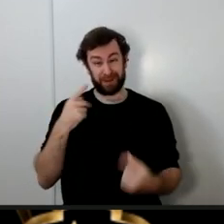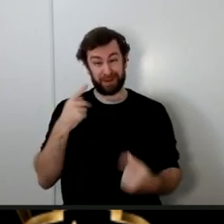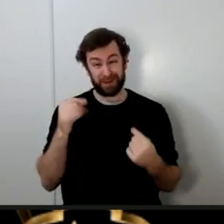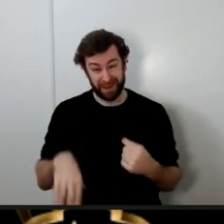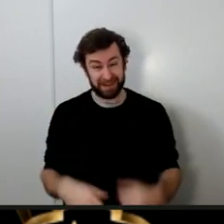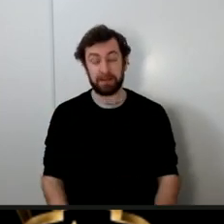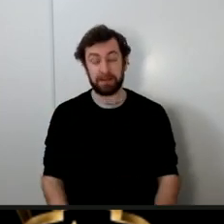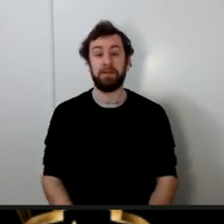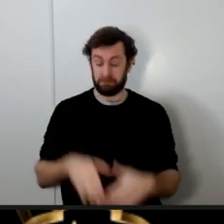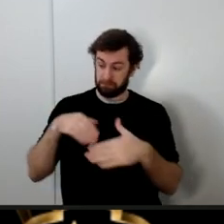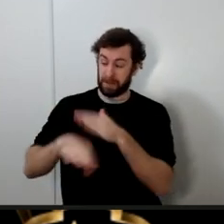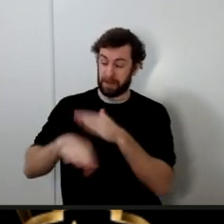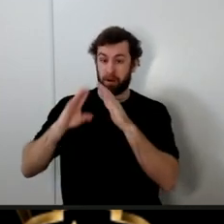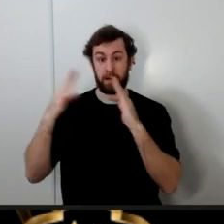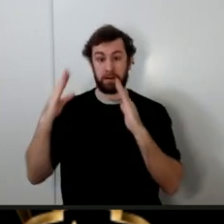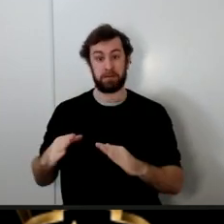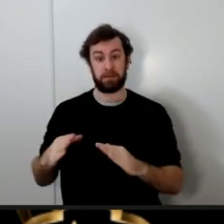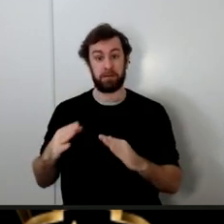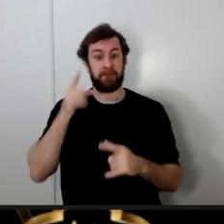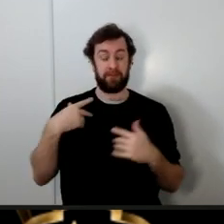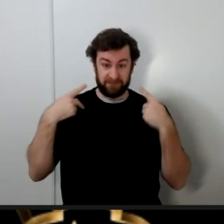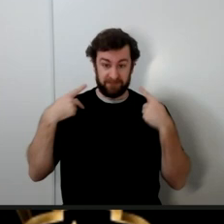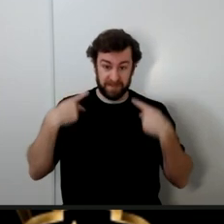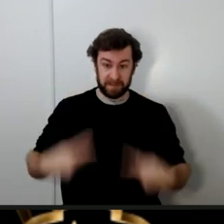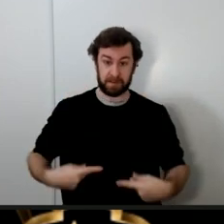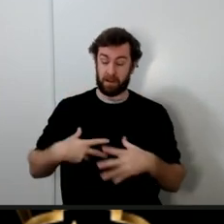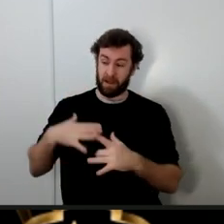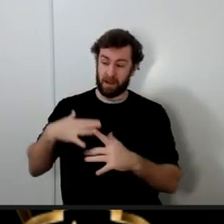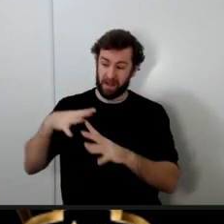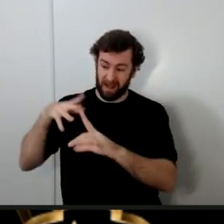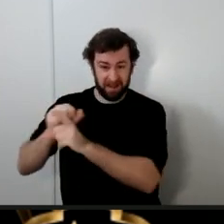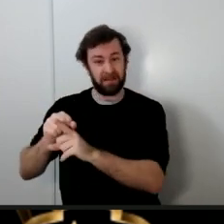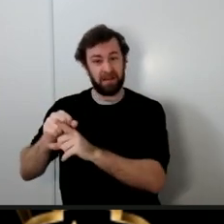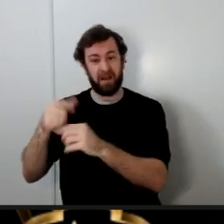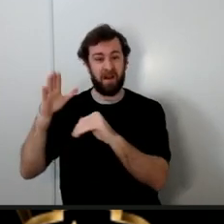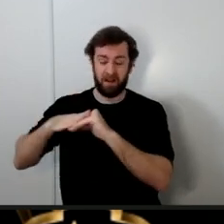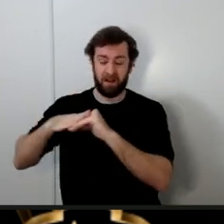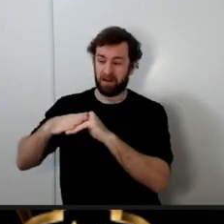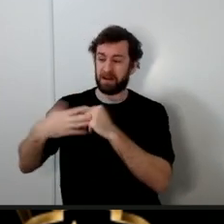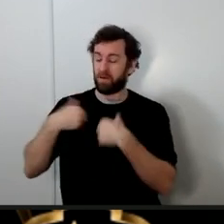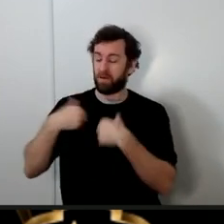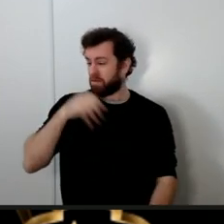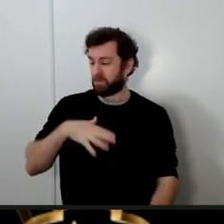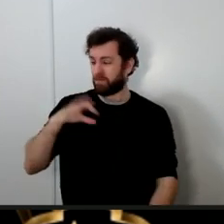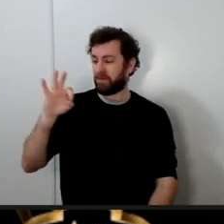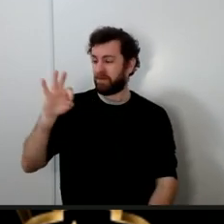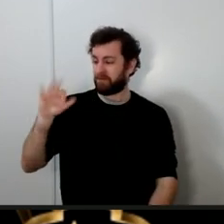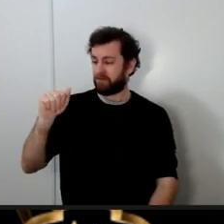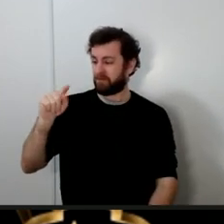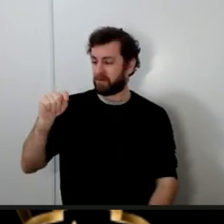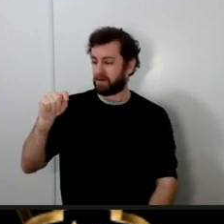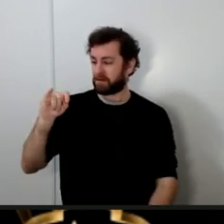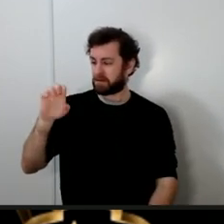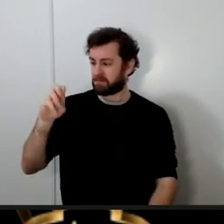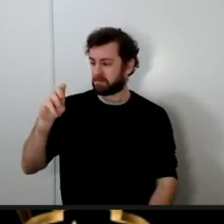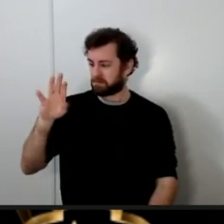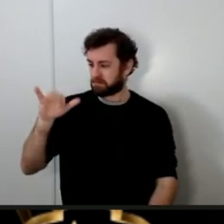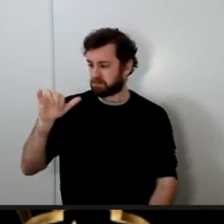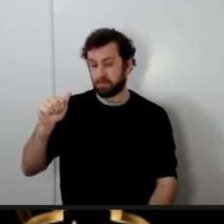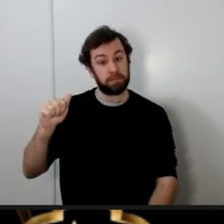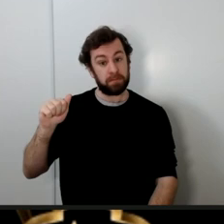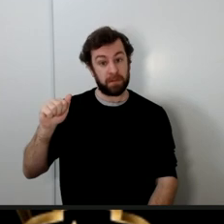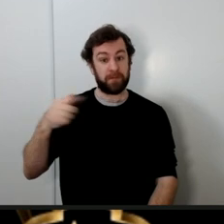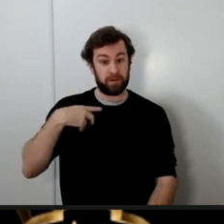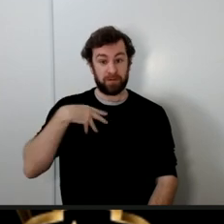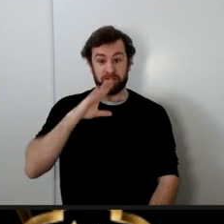for a physical attack to be inflicted on Lady Fatima on the daughter of Rasulullah